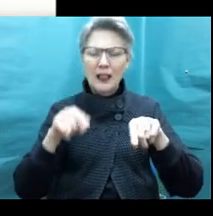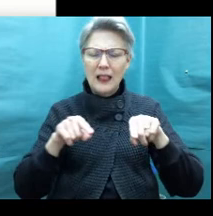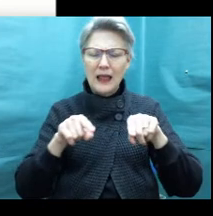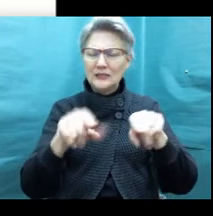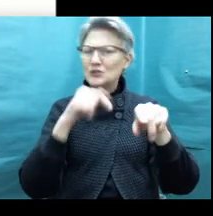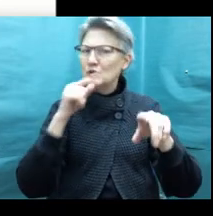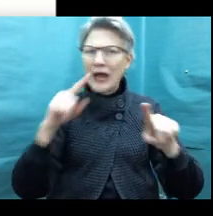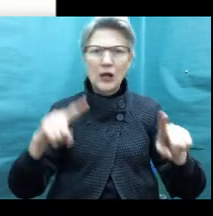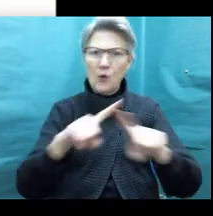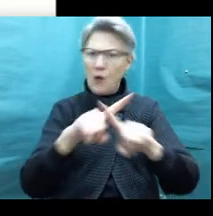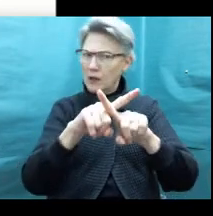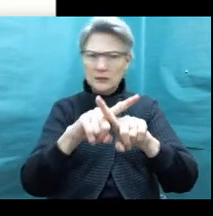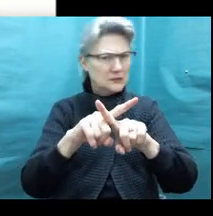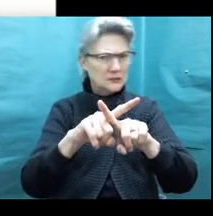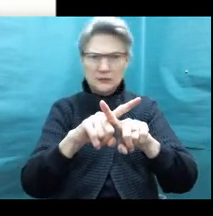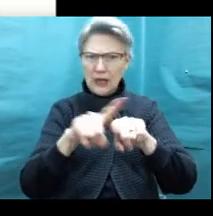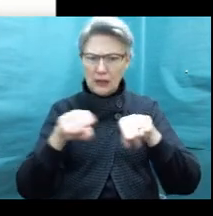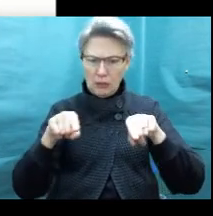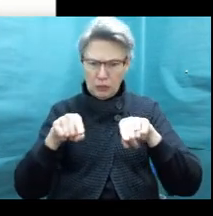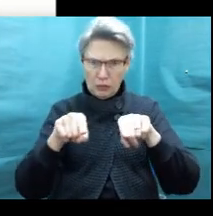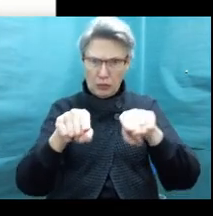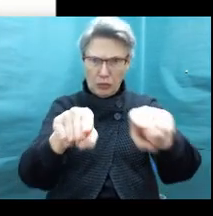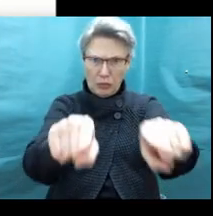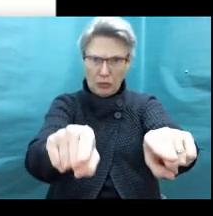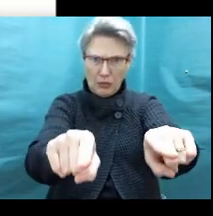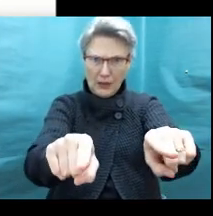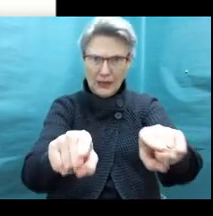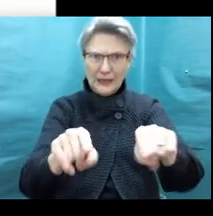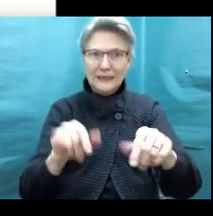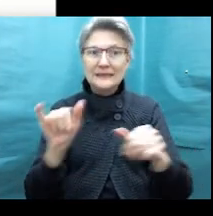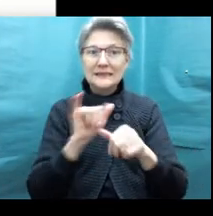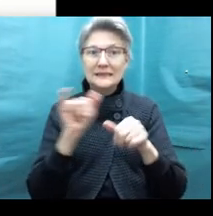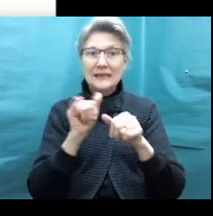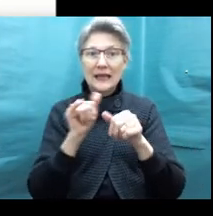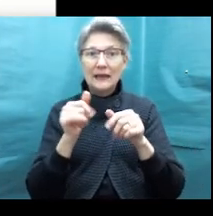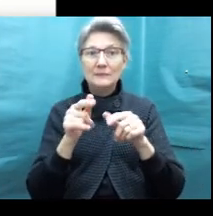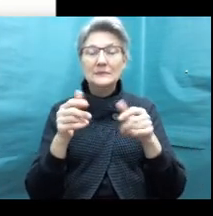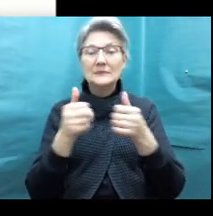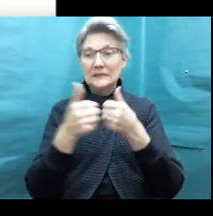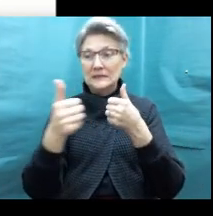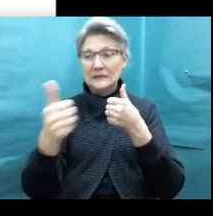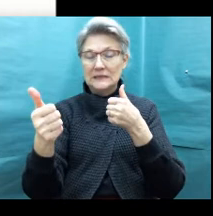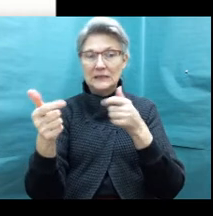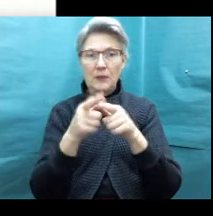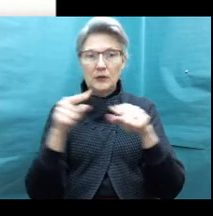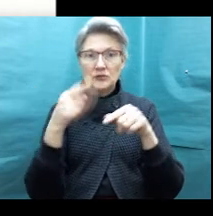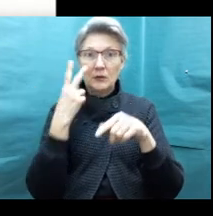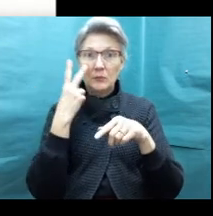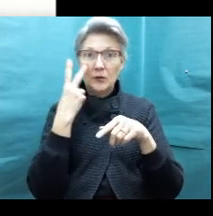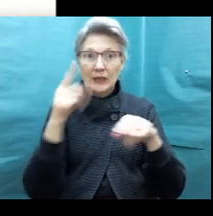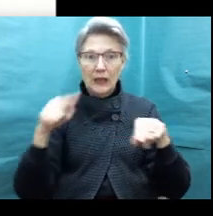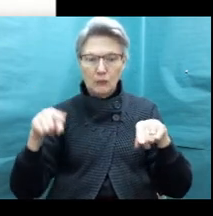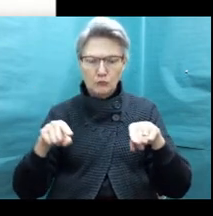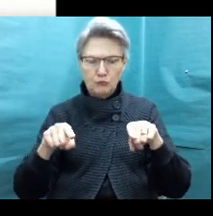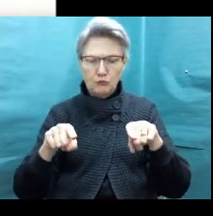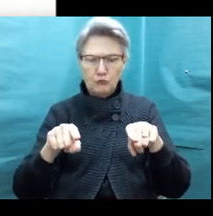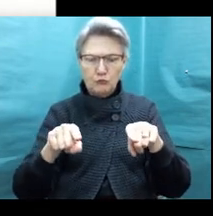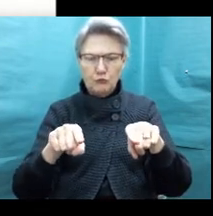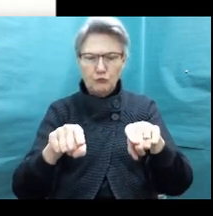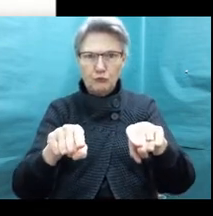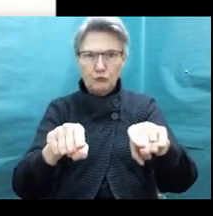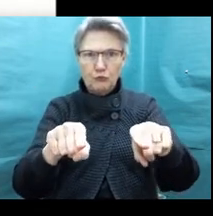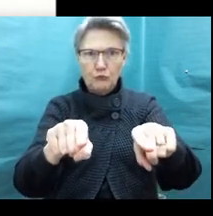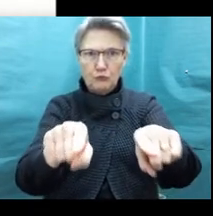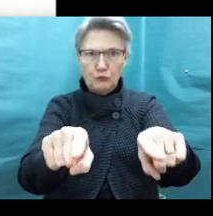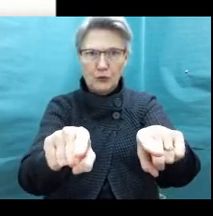intersect. Also, the lines stay the same distance apart from each other. So I'm looking at these railroad lines, right? And I